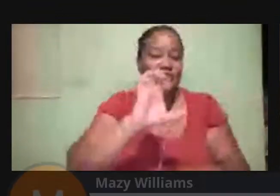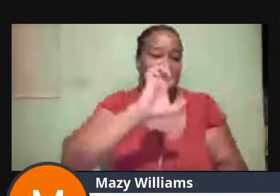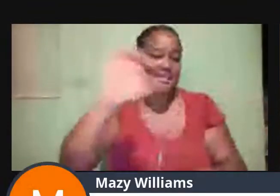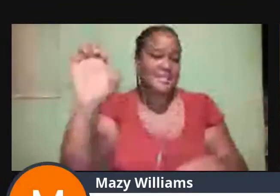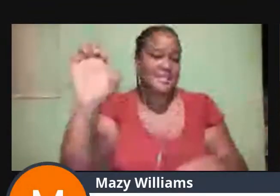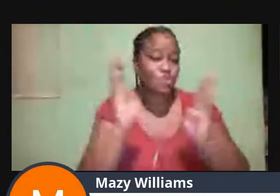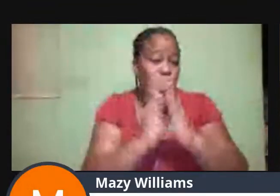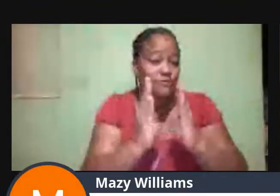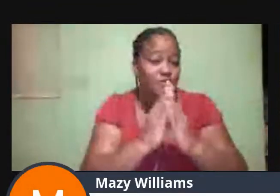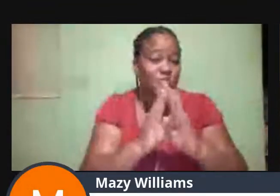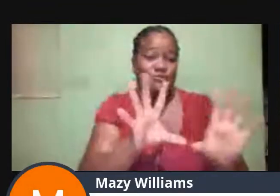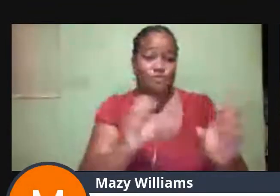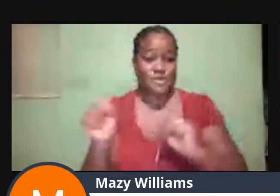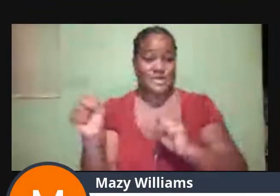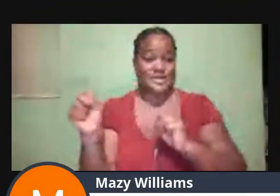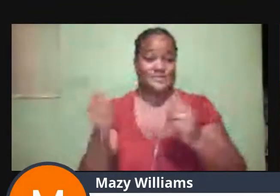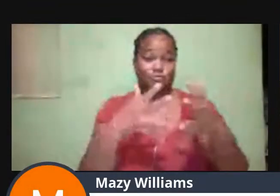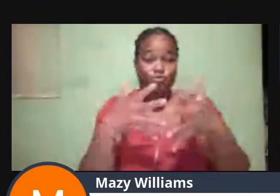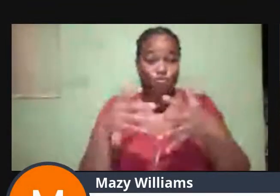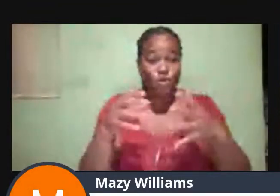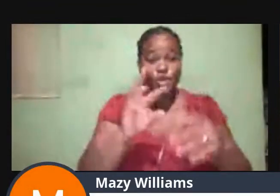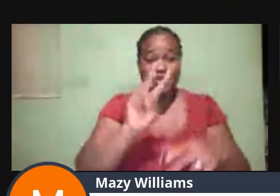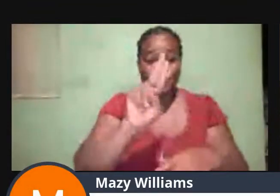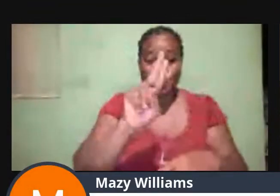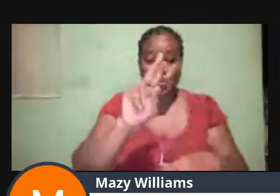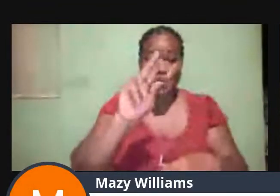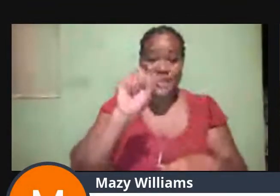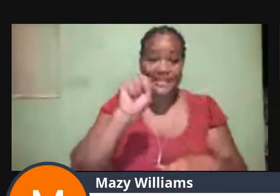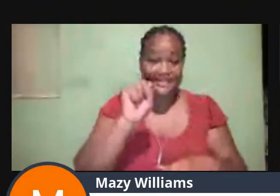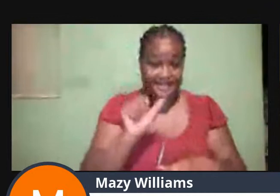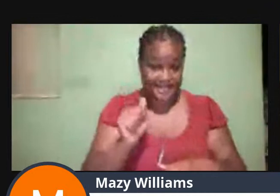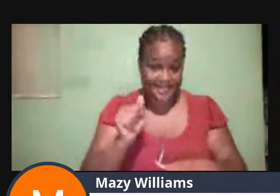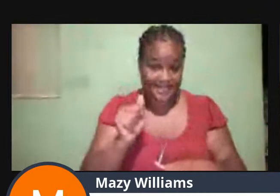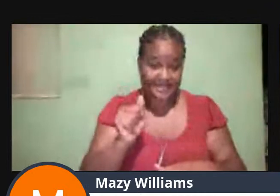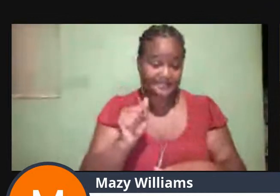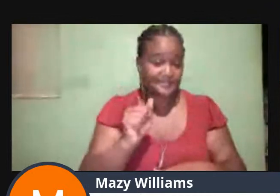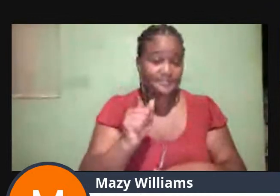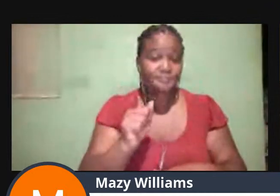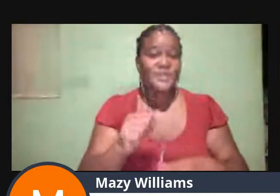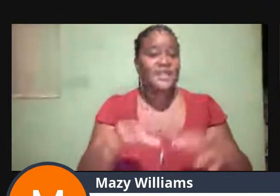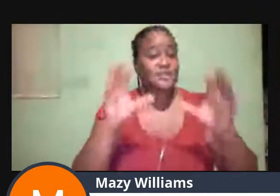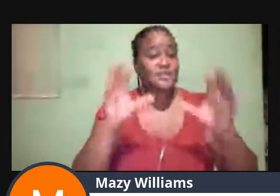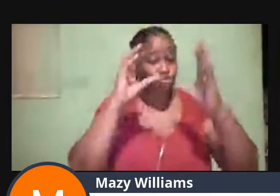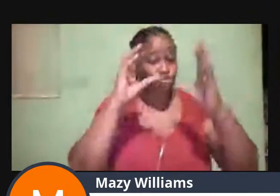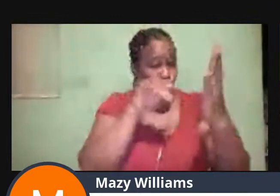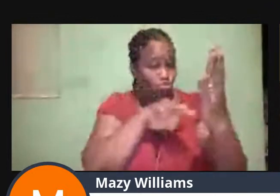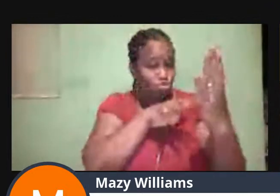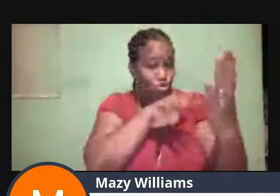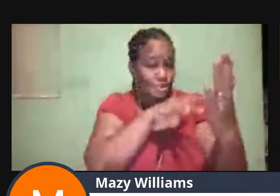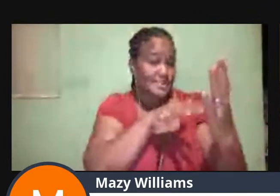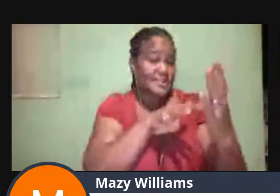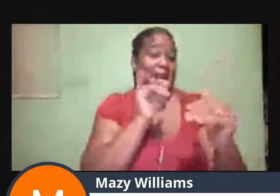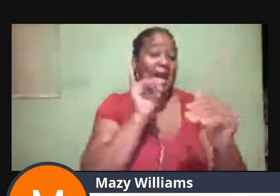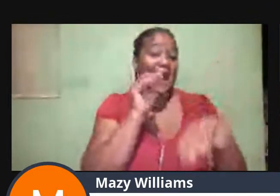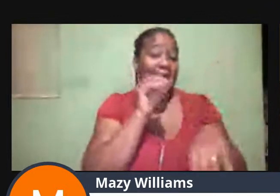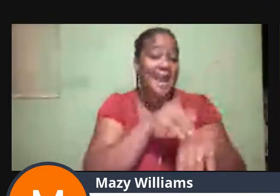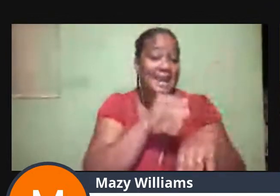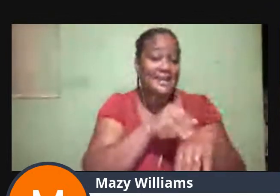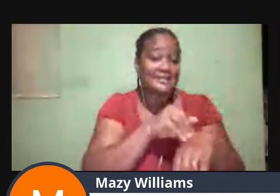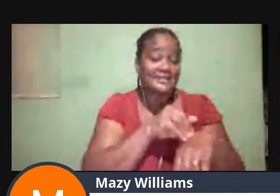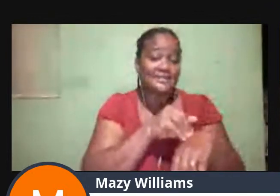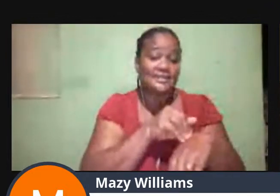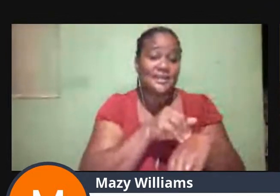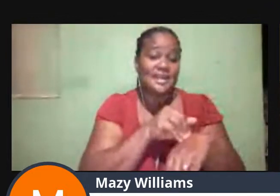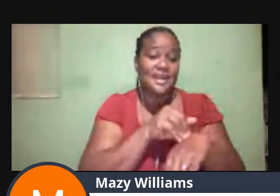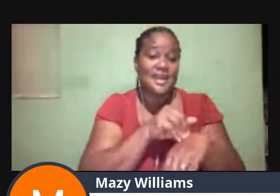to the US of A. He did further studies at our Andrews